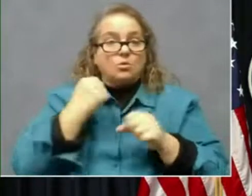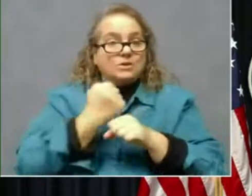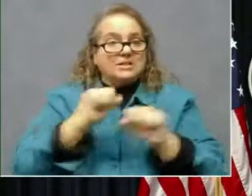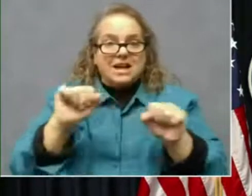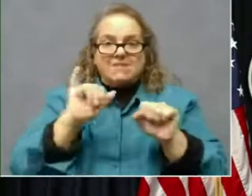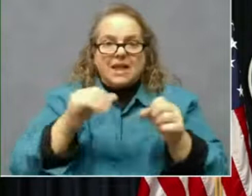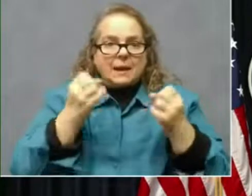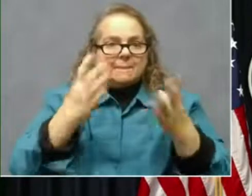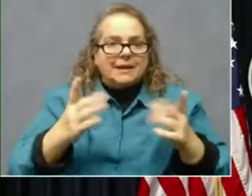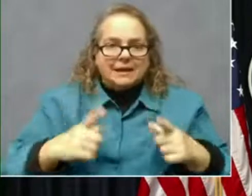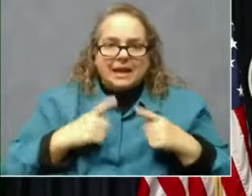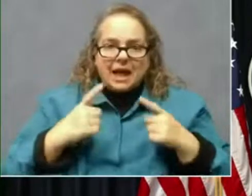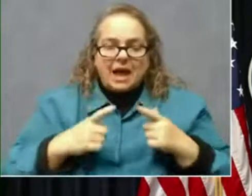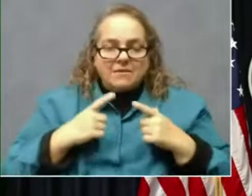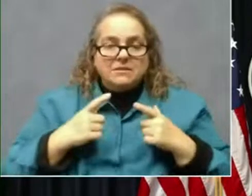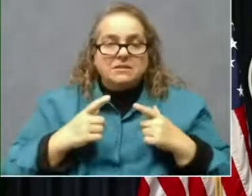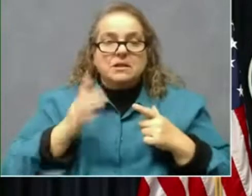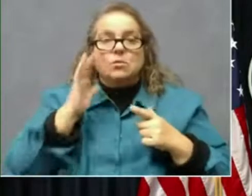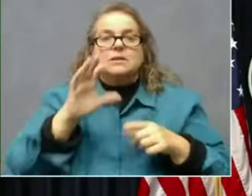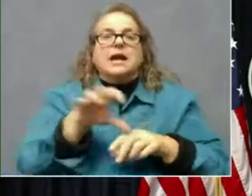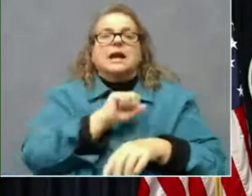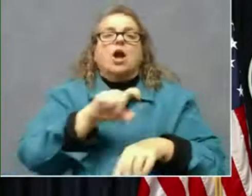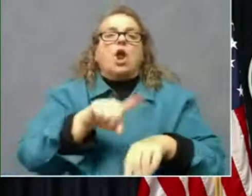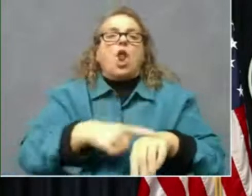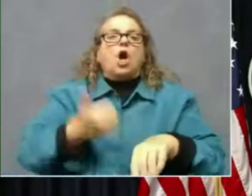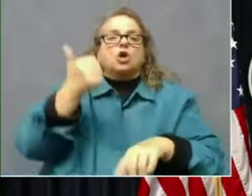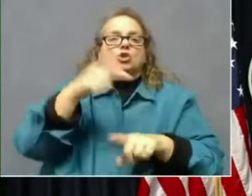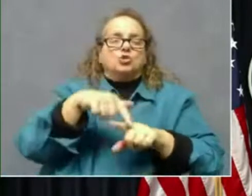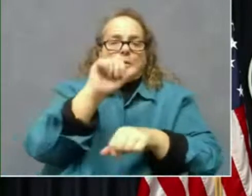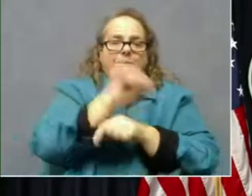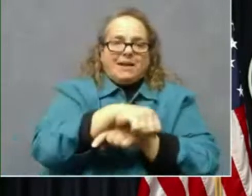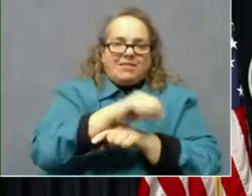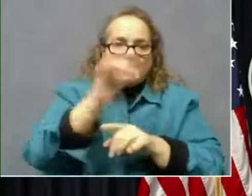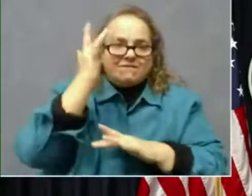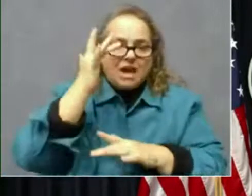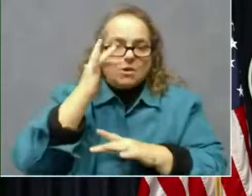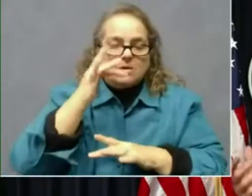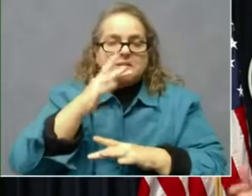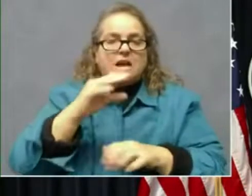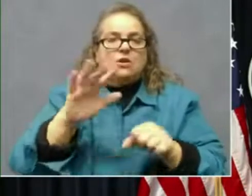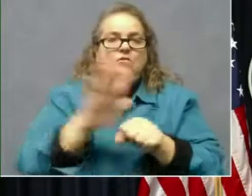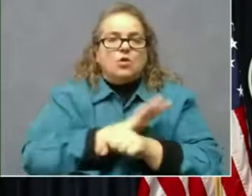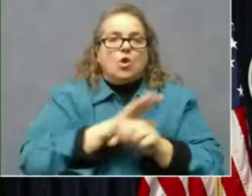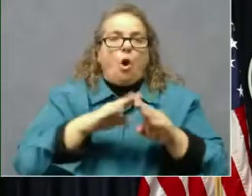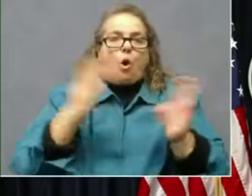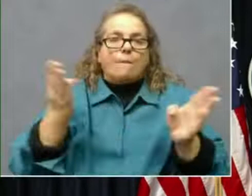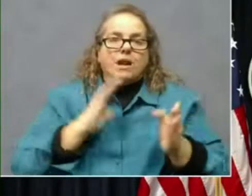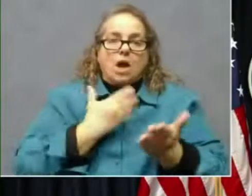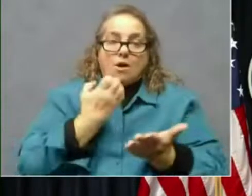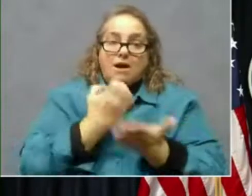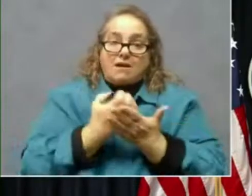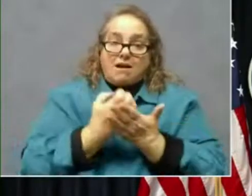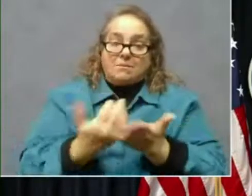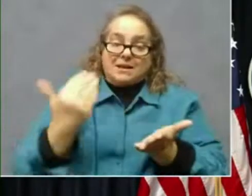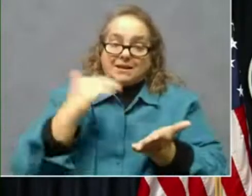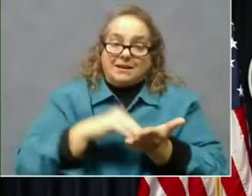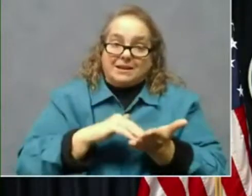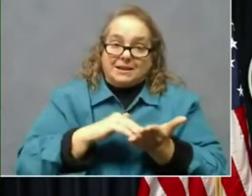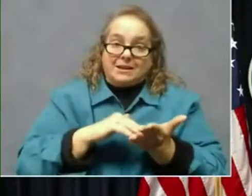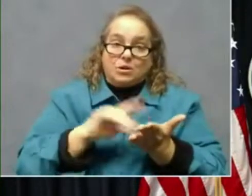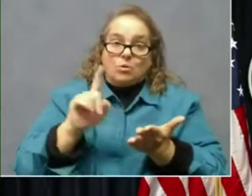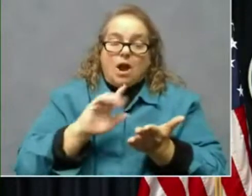to defeat the virus, meaning it'll take longer to fully open our economy again to where our small businesses can have full capacity.